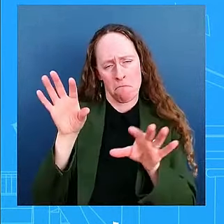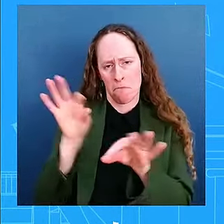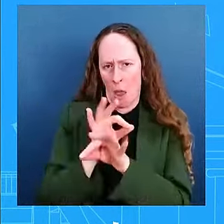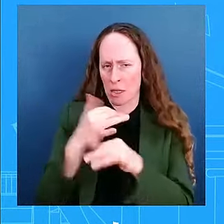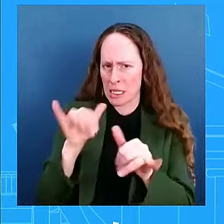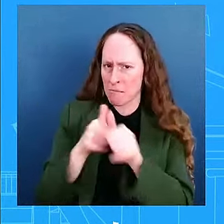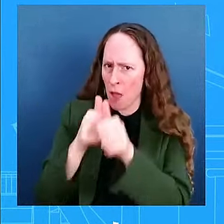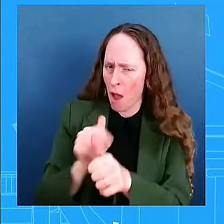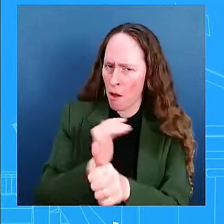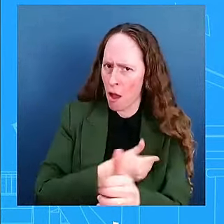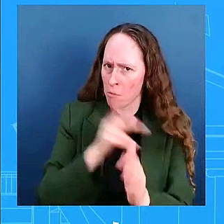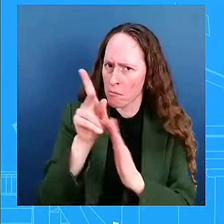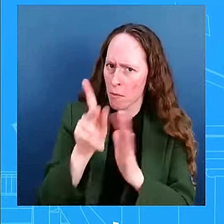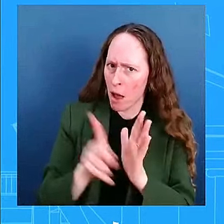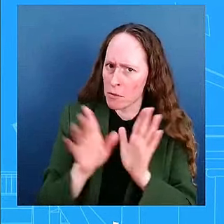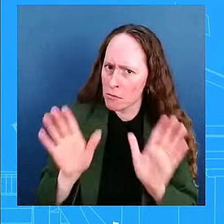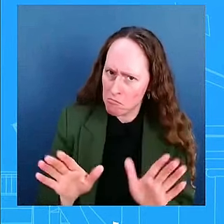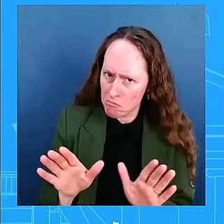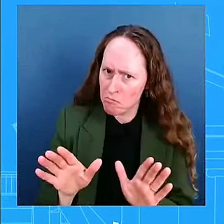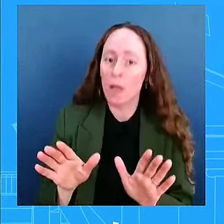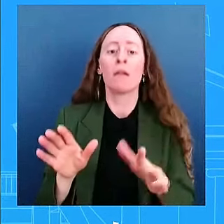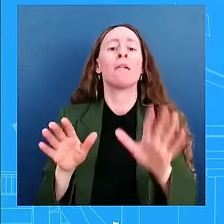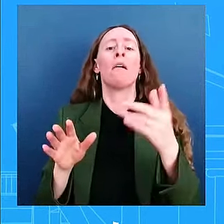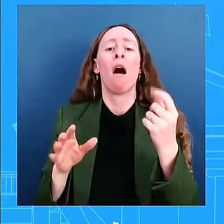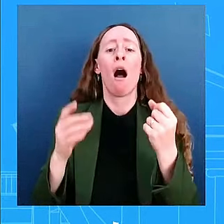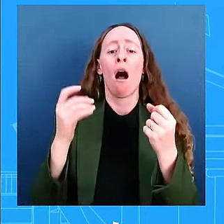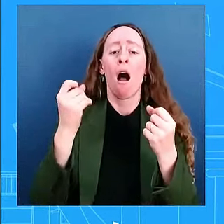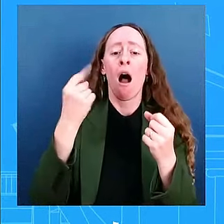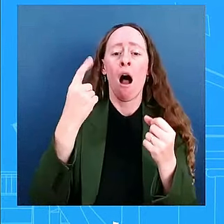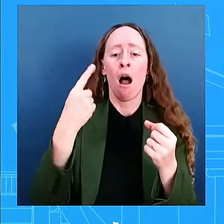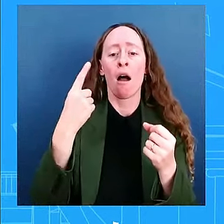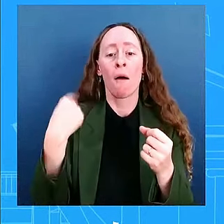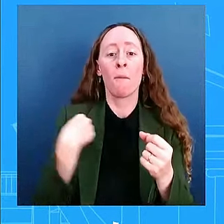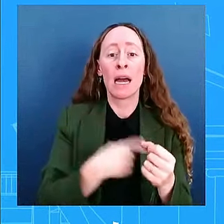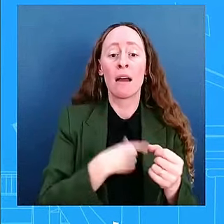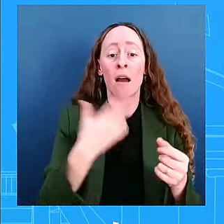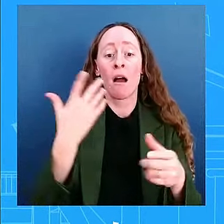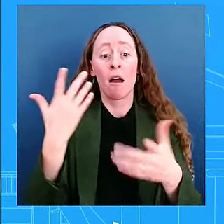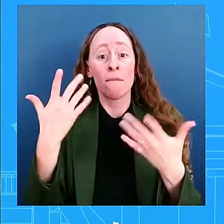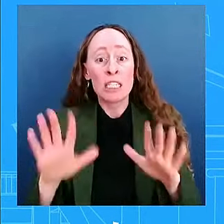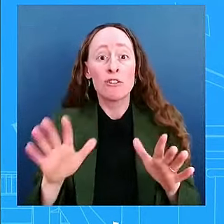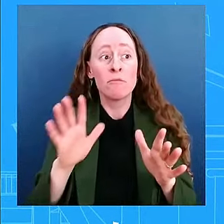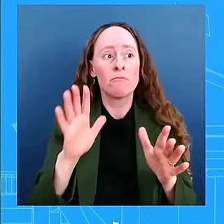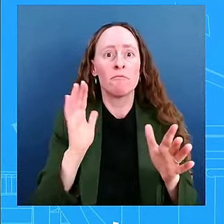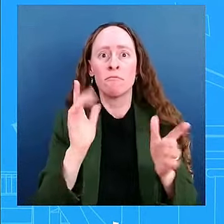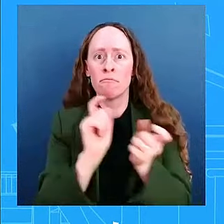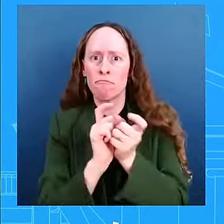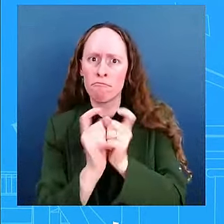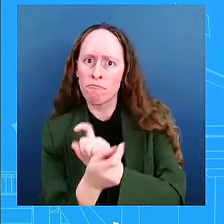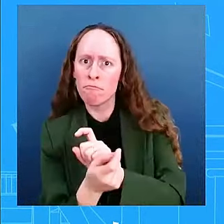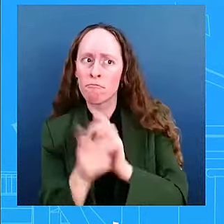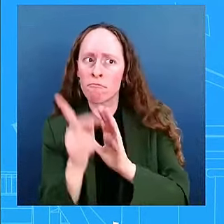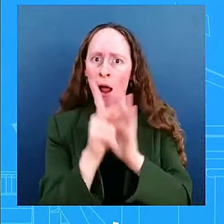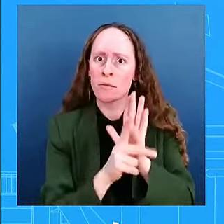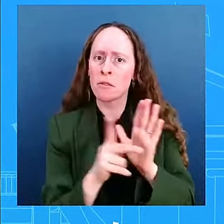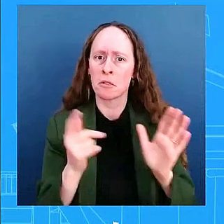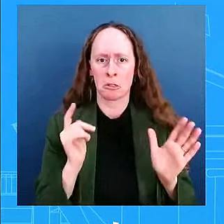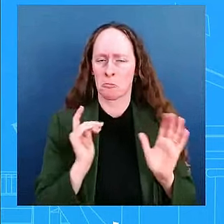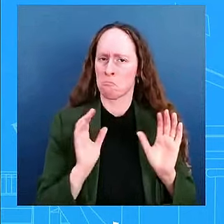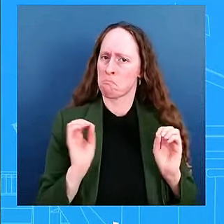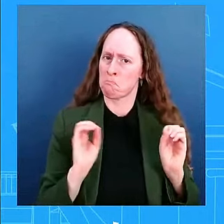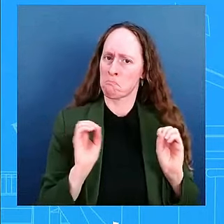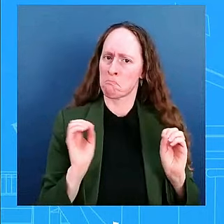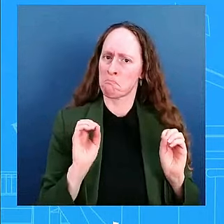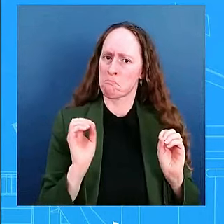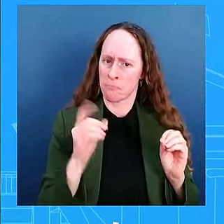range, uh, strikes inside of Russia has not changed. That is not going to change. It has not changed at this, at this moment. Don't have anything else to